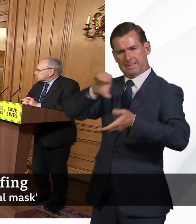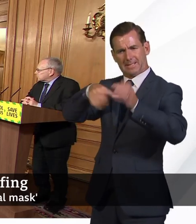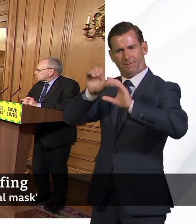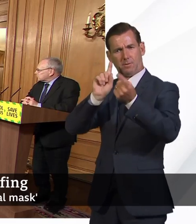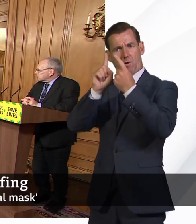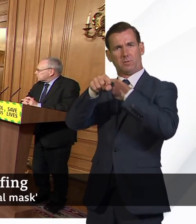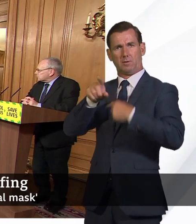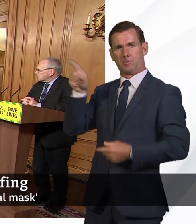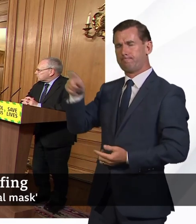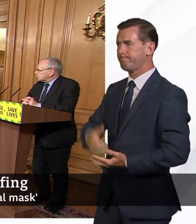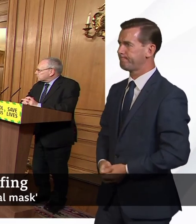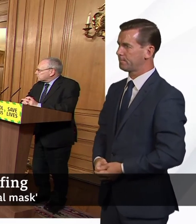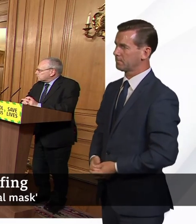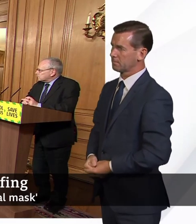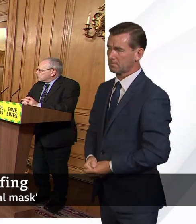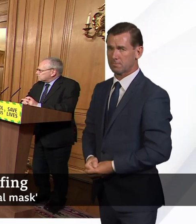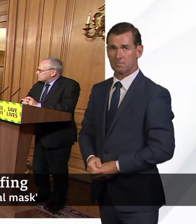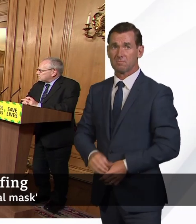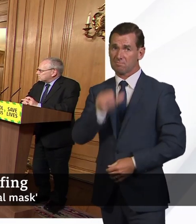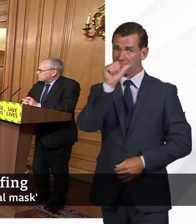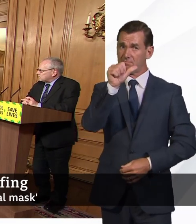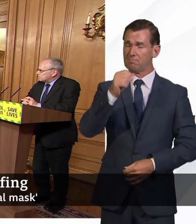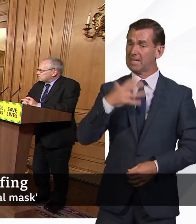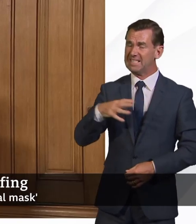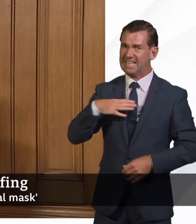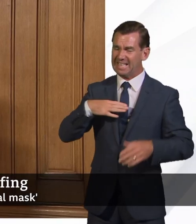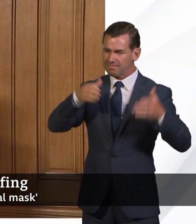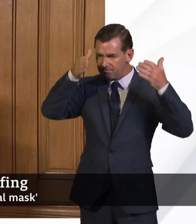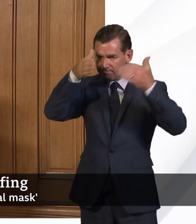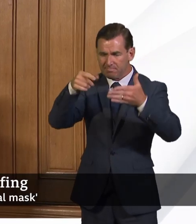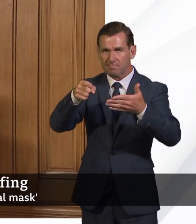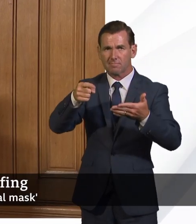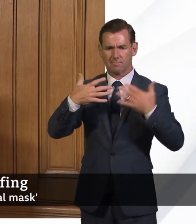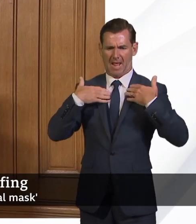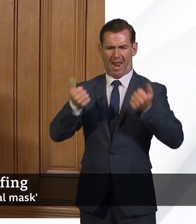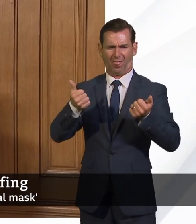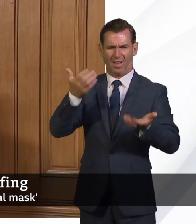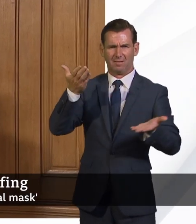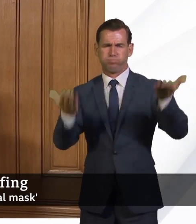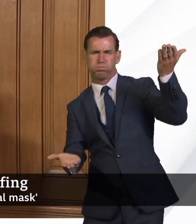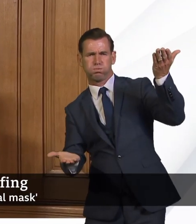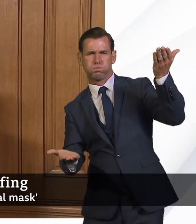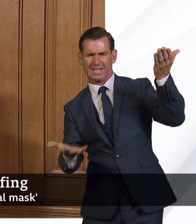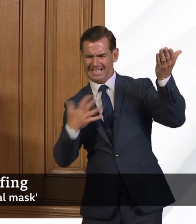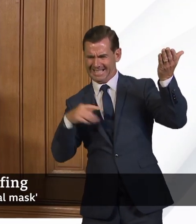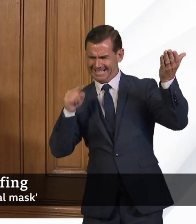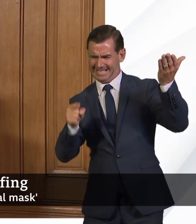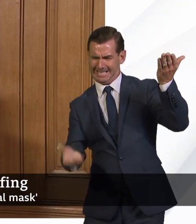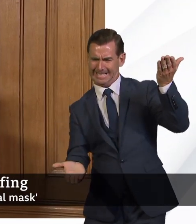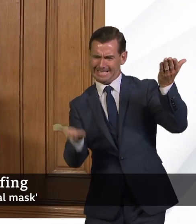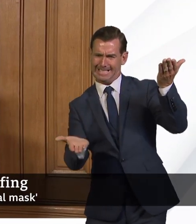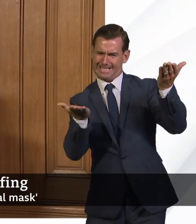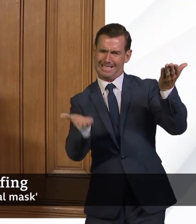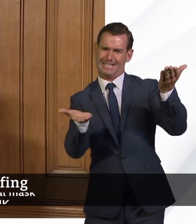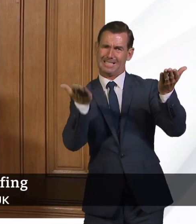we absolutely should be focusing on health inequalities more. And that's exactly what the NHS is doing. It's exactly what was in the long term